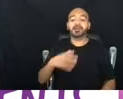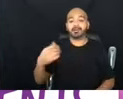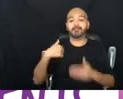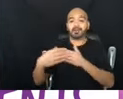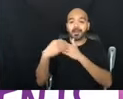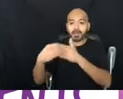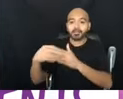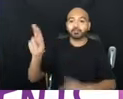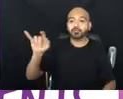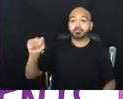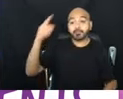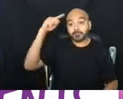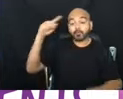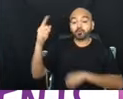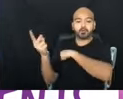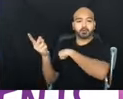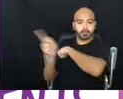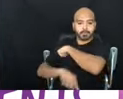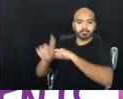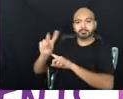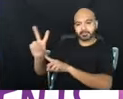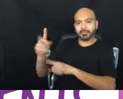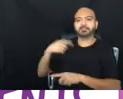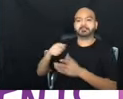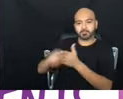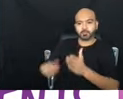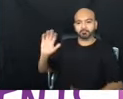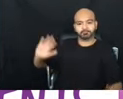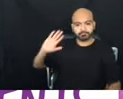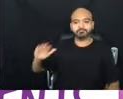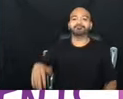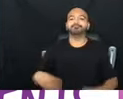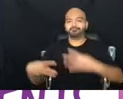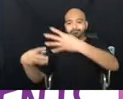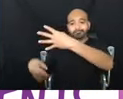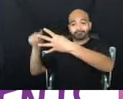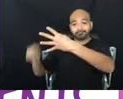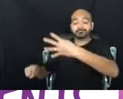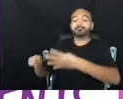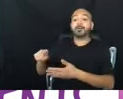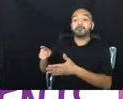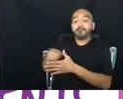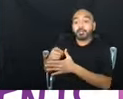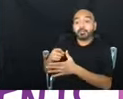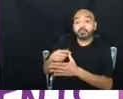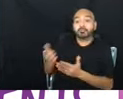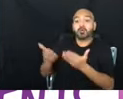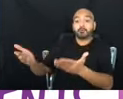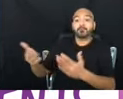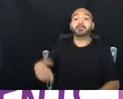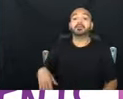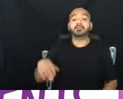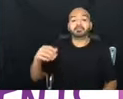criminalizing domestic violence that I did. Um, so some of the, the first, um, offering on there was